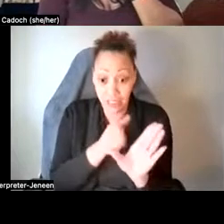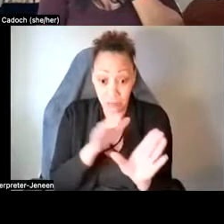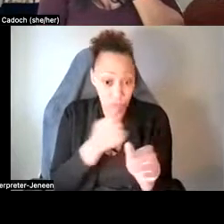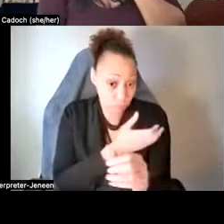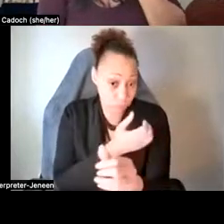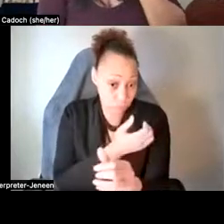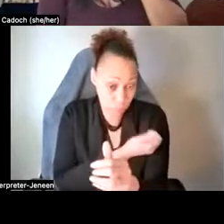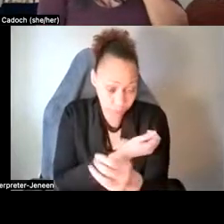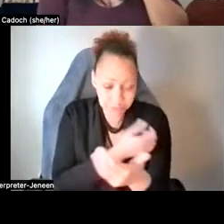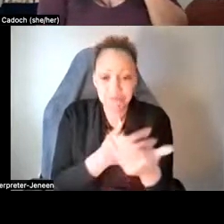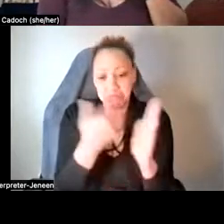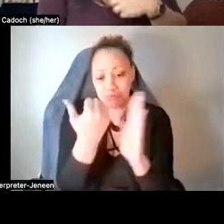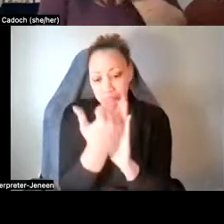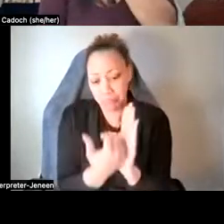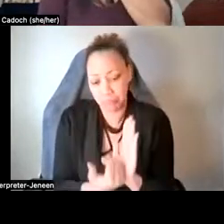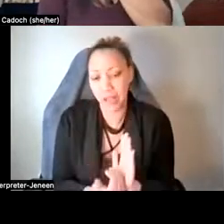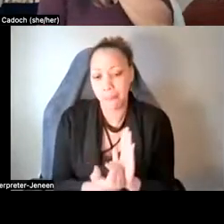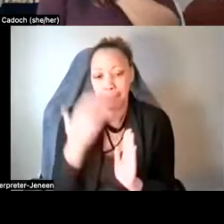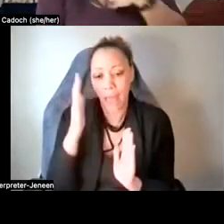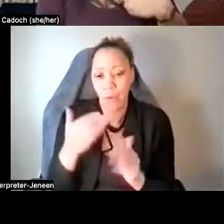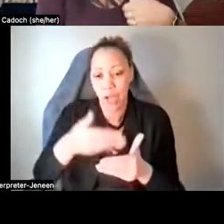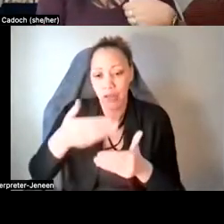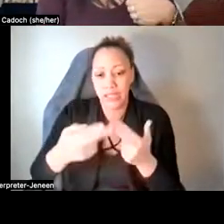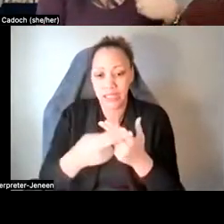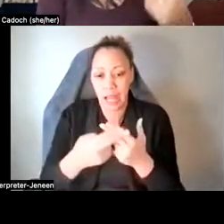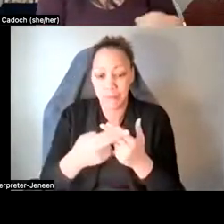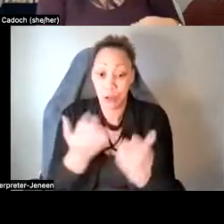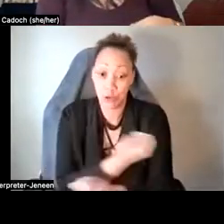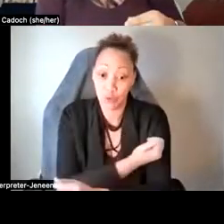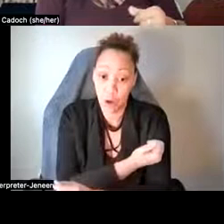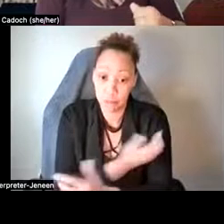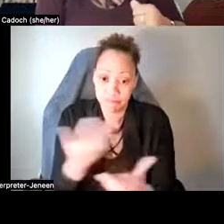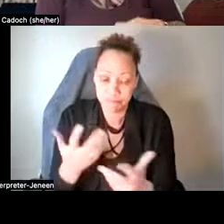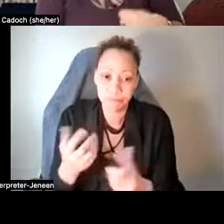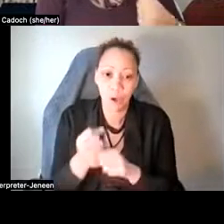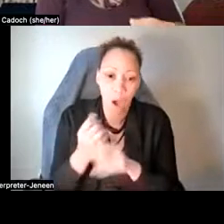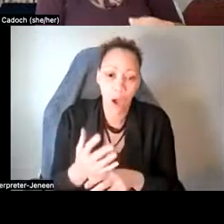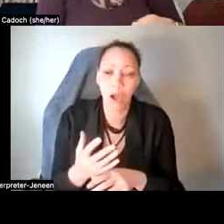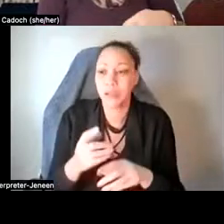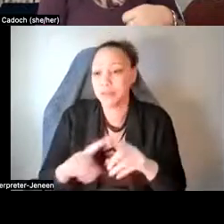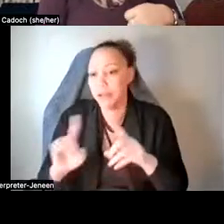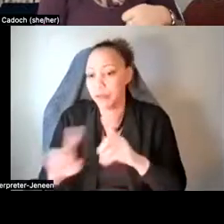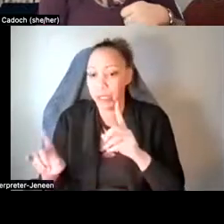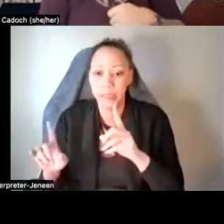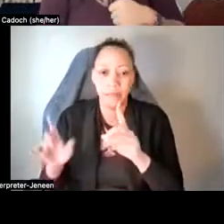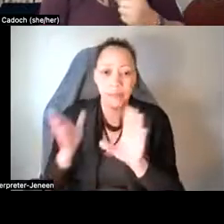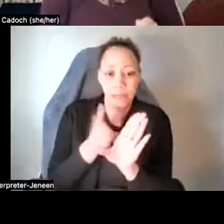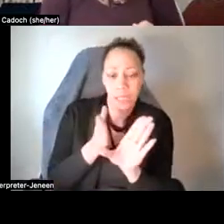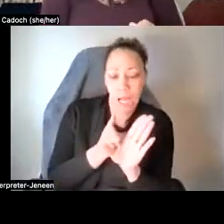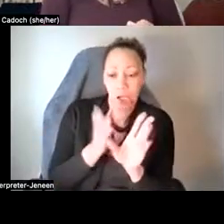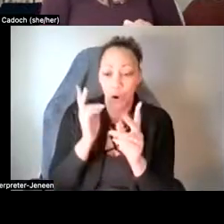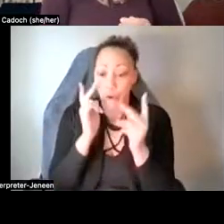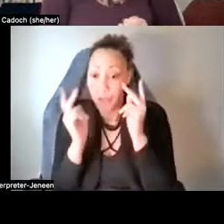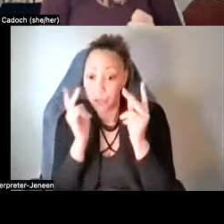next slide. These drugs tend to cause specific psychological, visual and